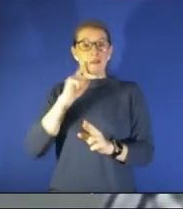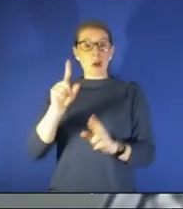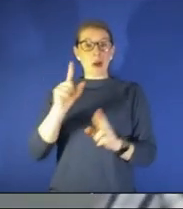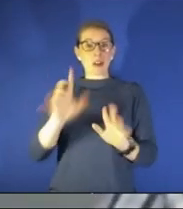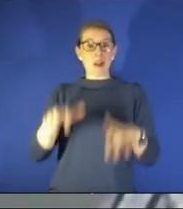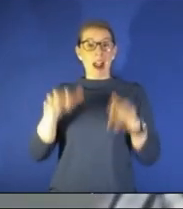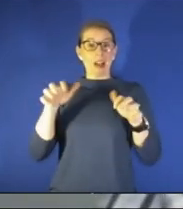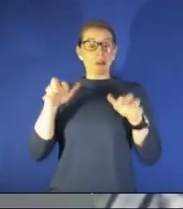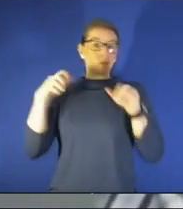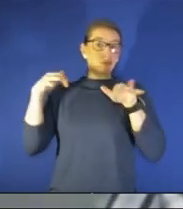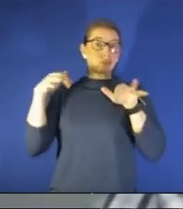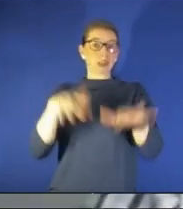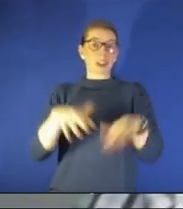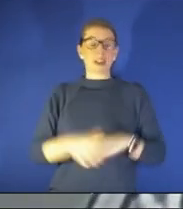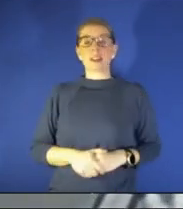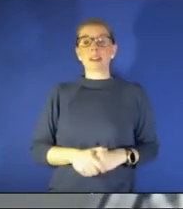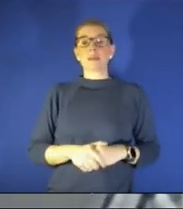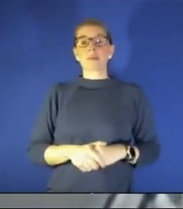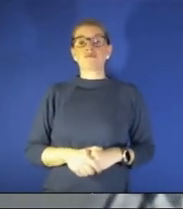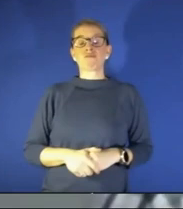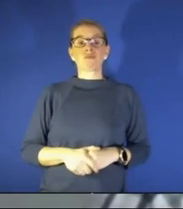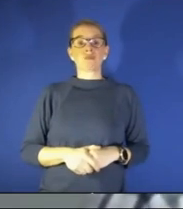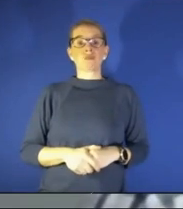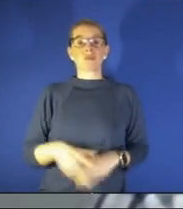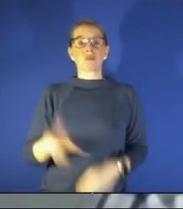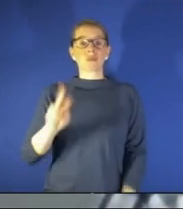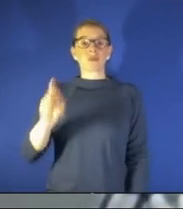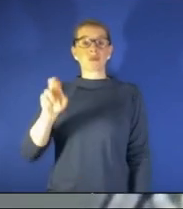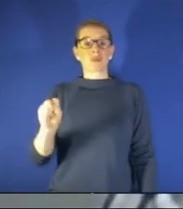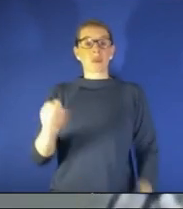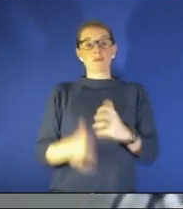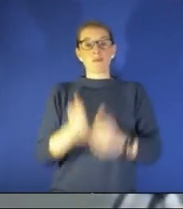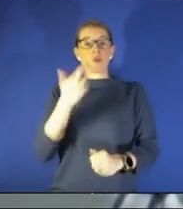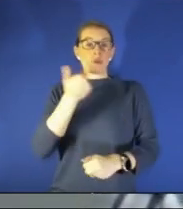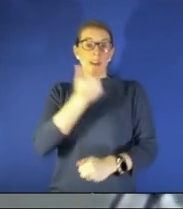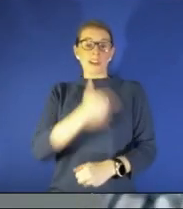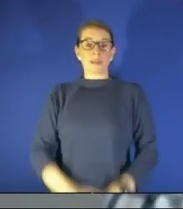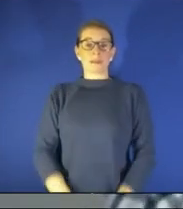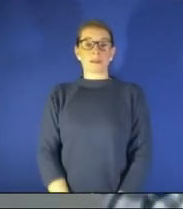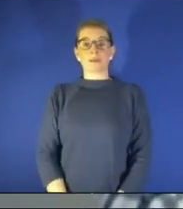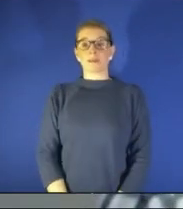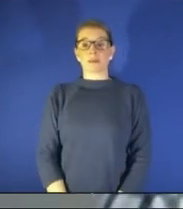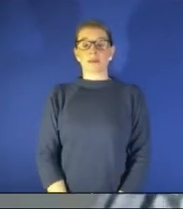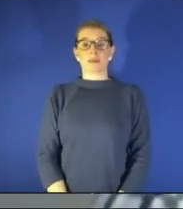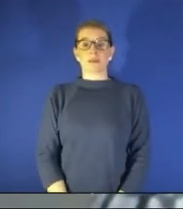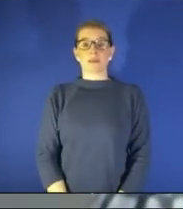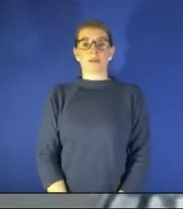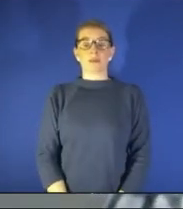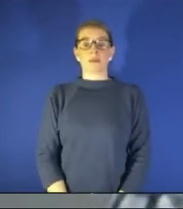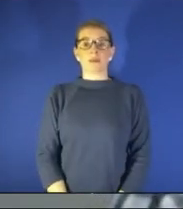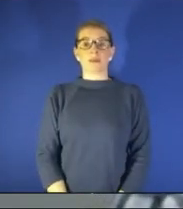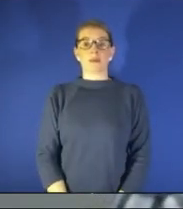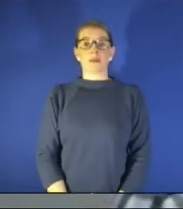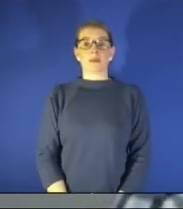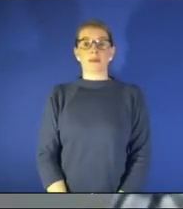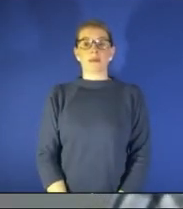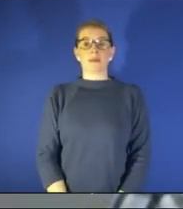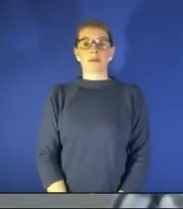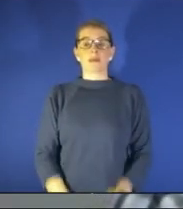well when it comes to the virus most restaurants have kept a lot of their a lot of their uh